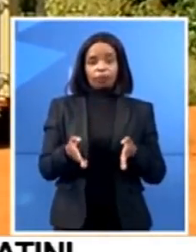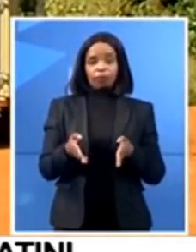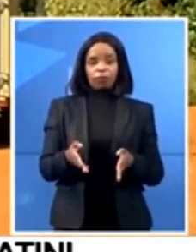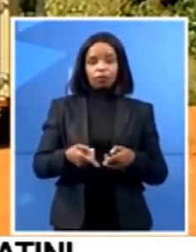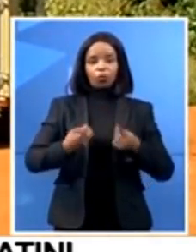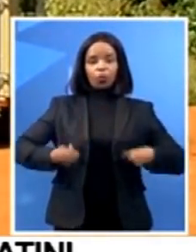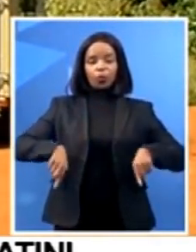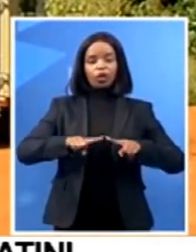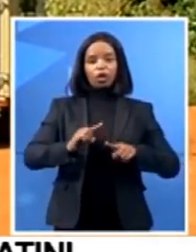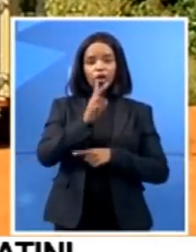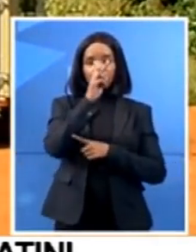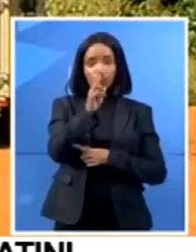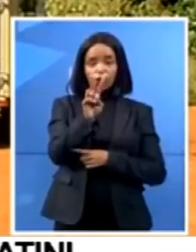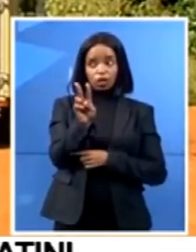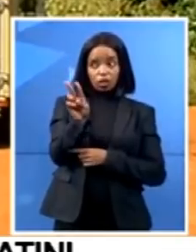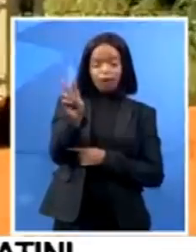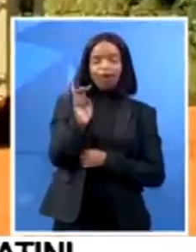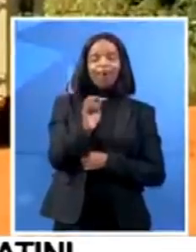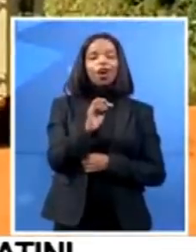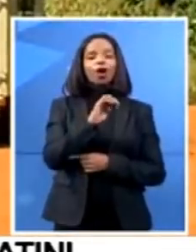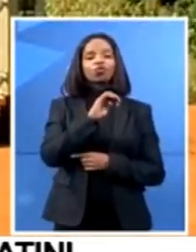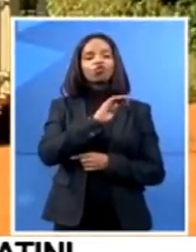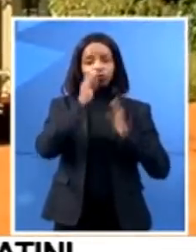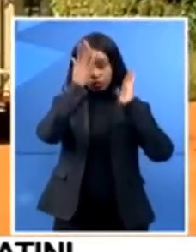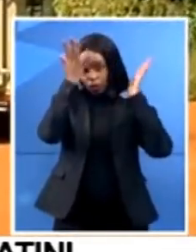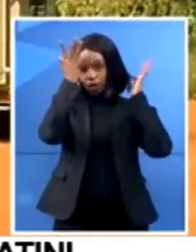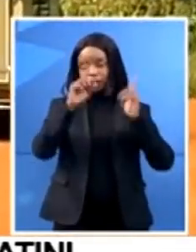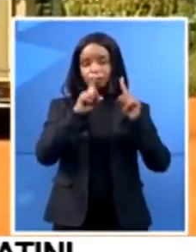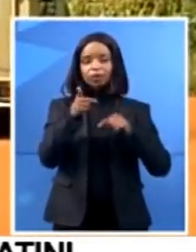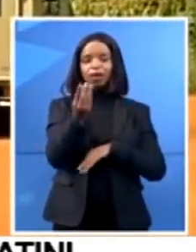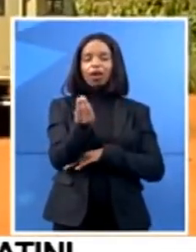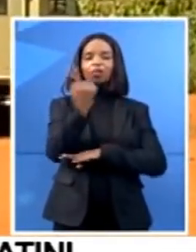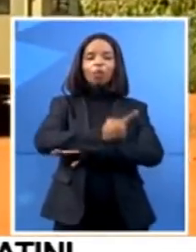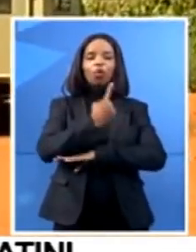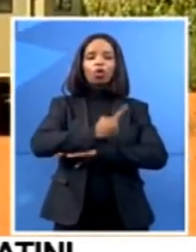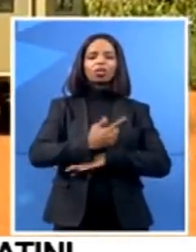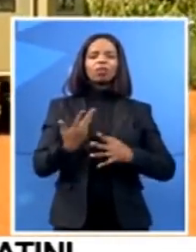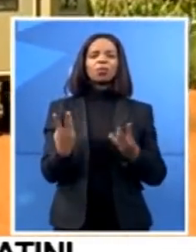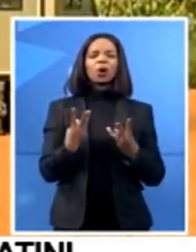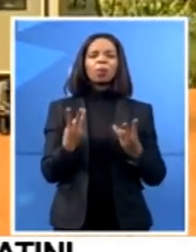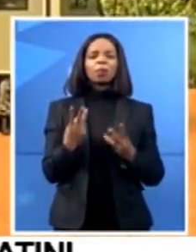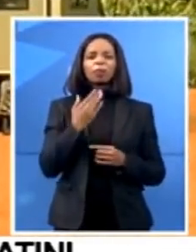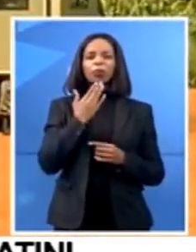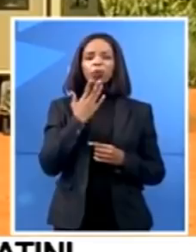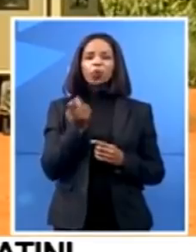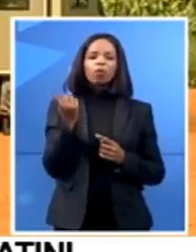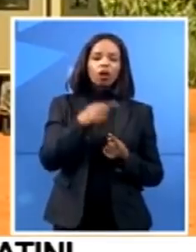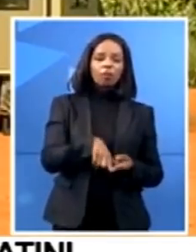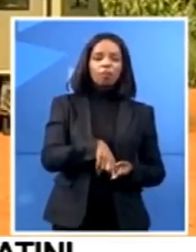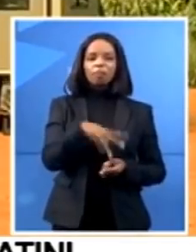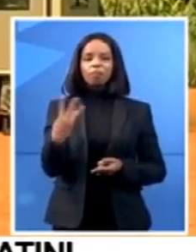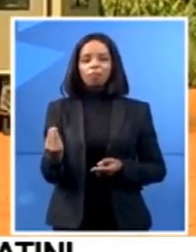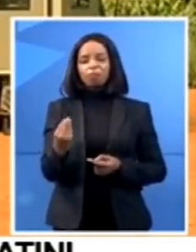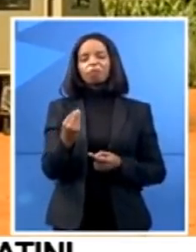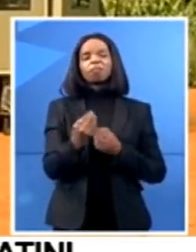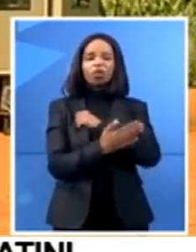border right there is porous. People have been coming in and coming out of the country just like that. But since we've been here for